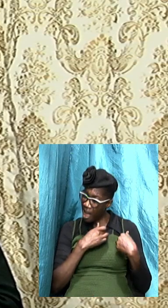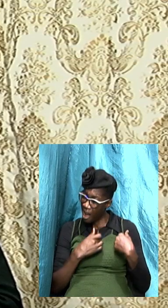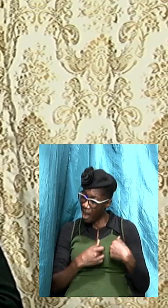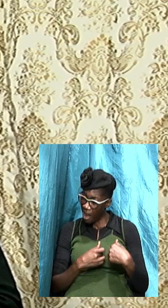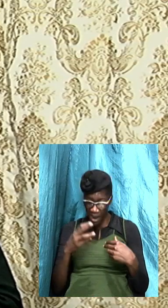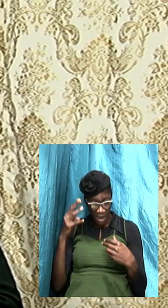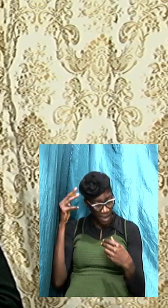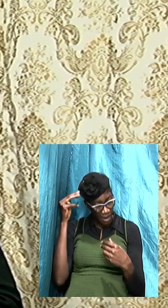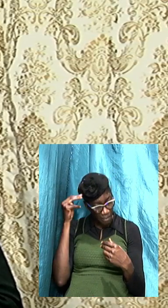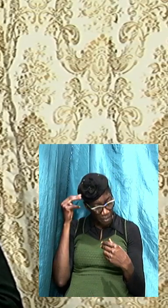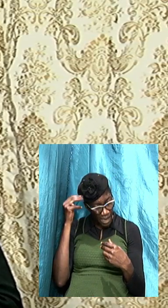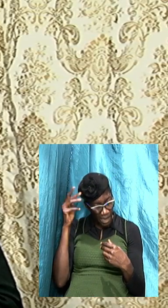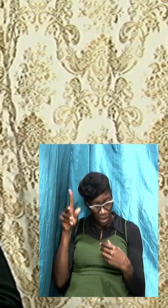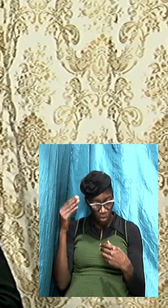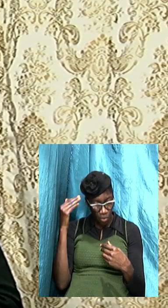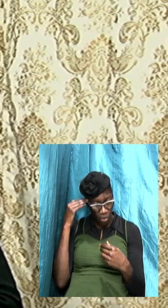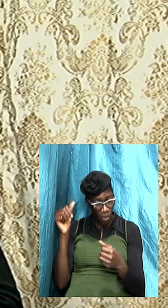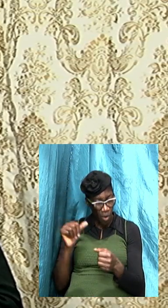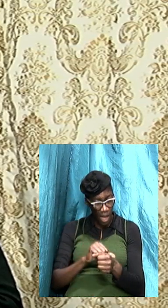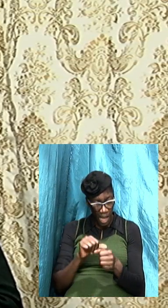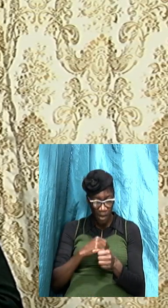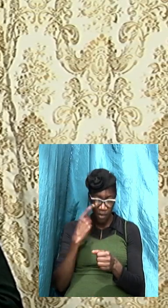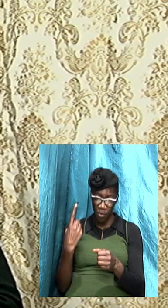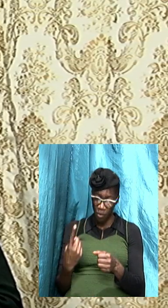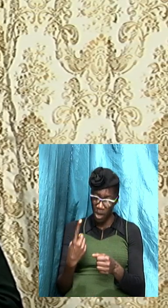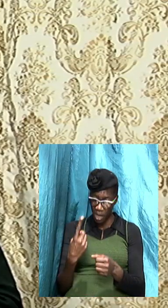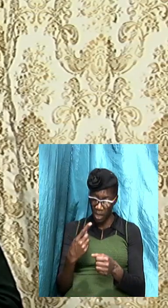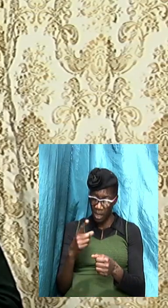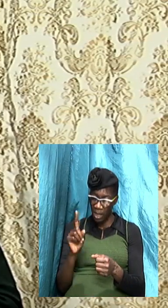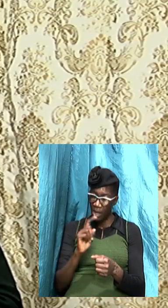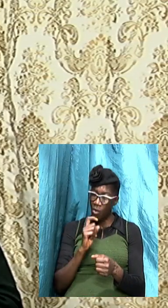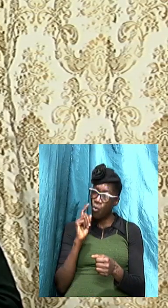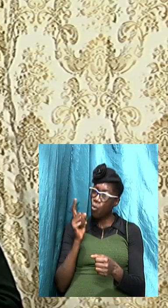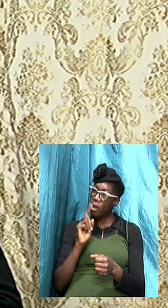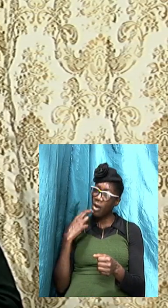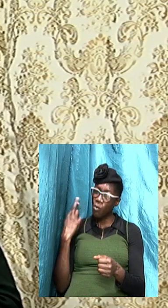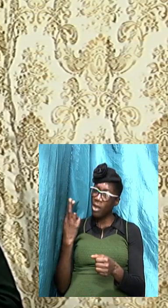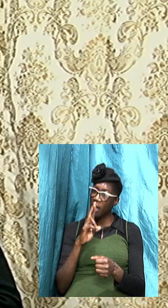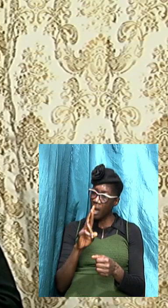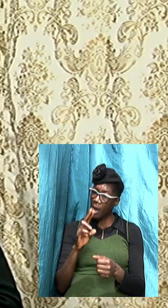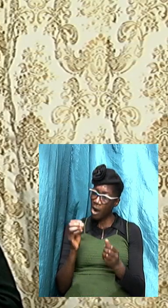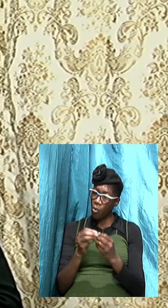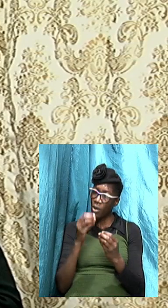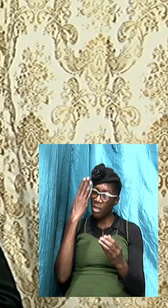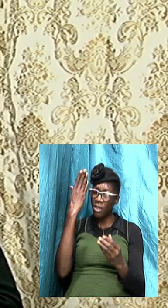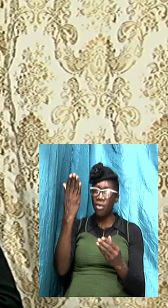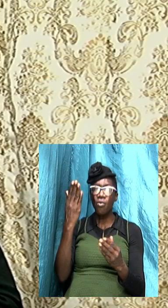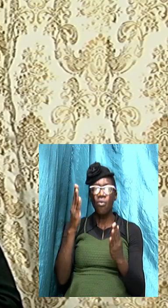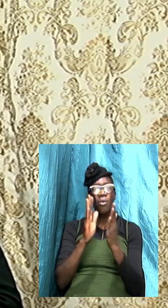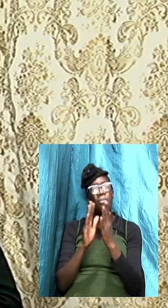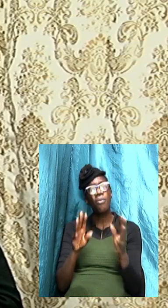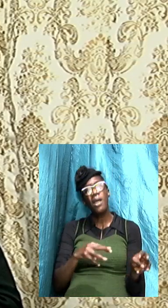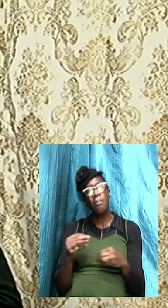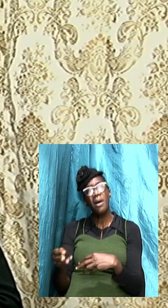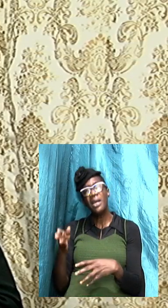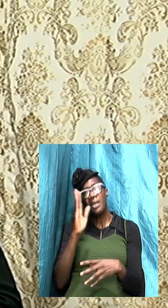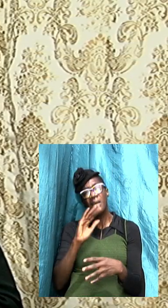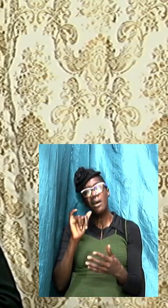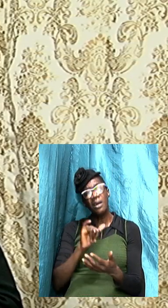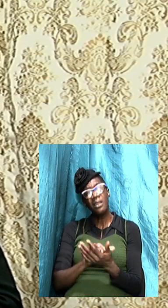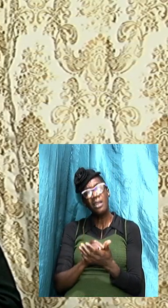mind you know everyone and you know where we are with you we pray mighty God that